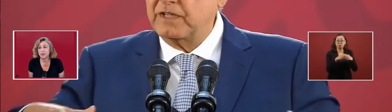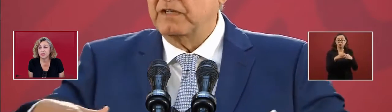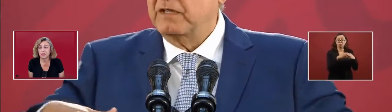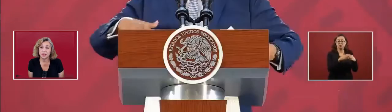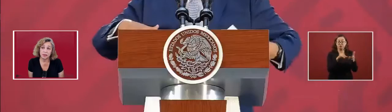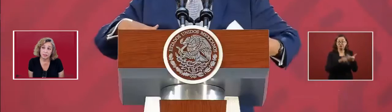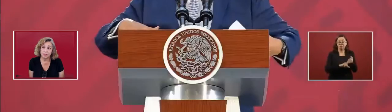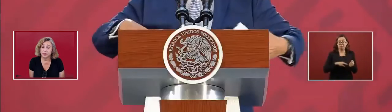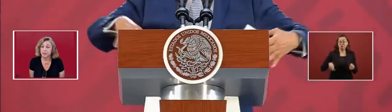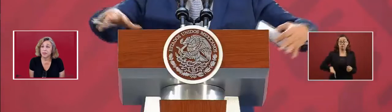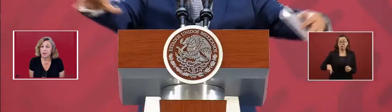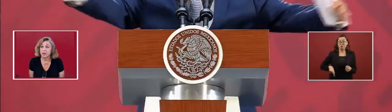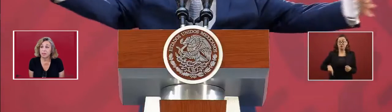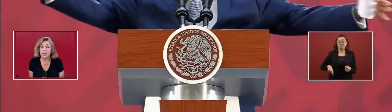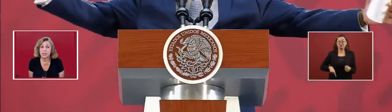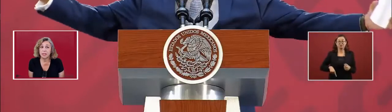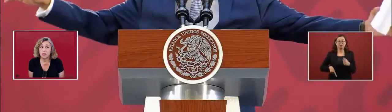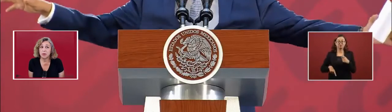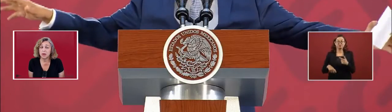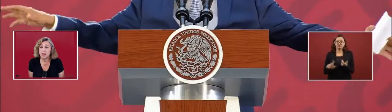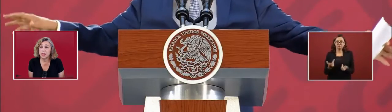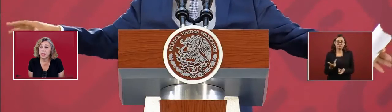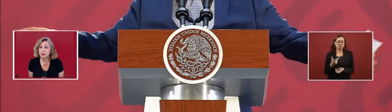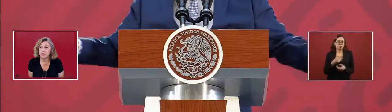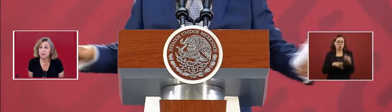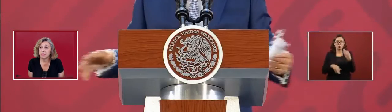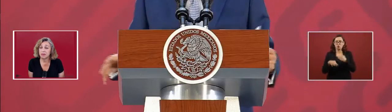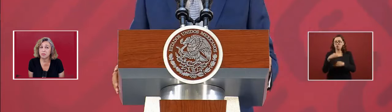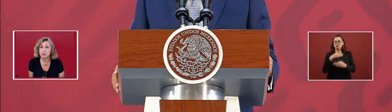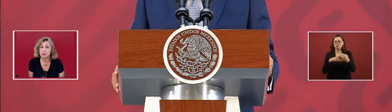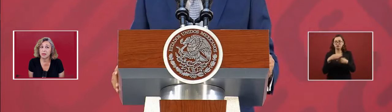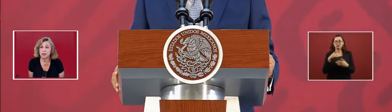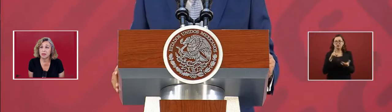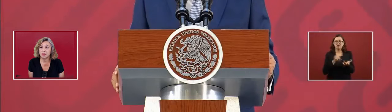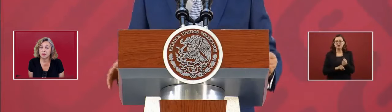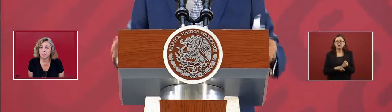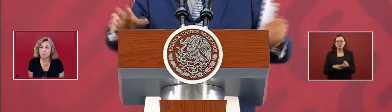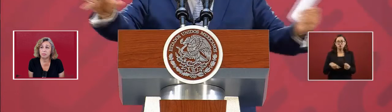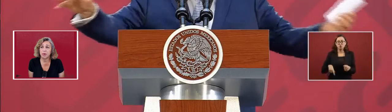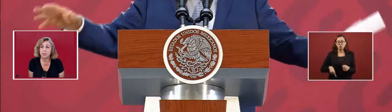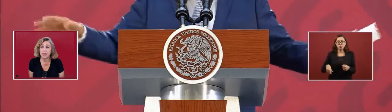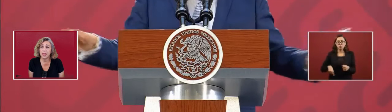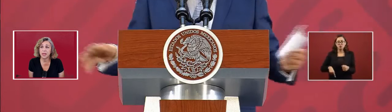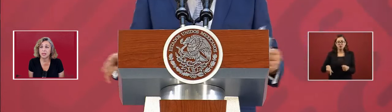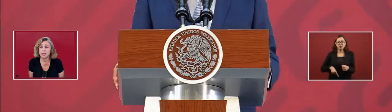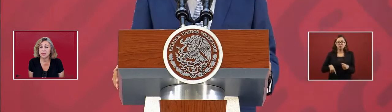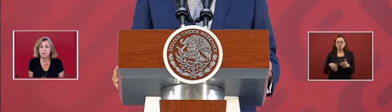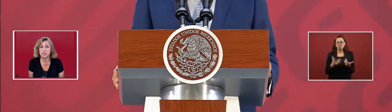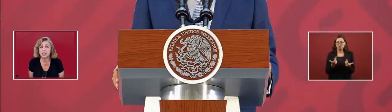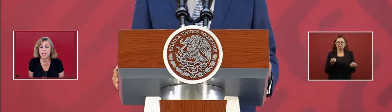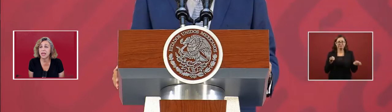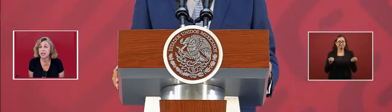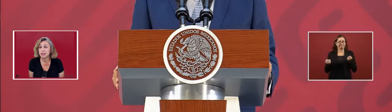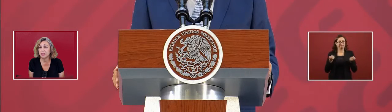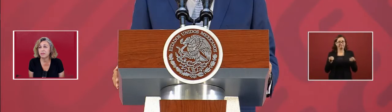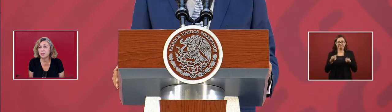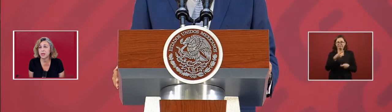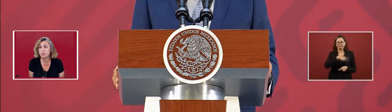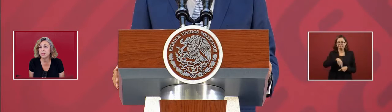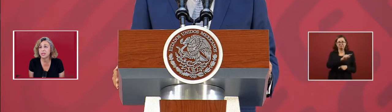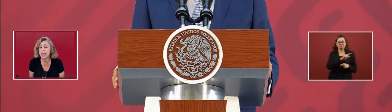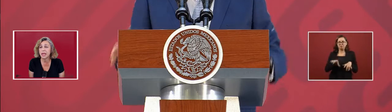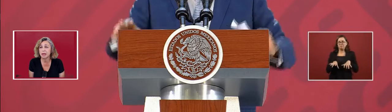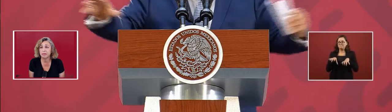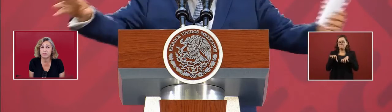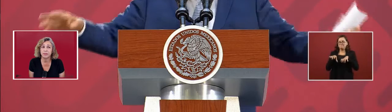that influence. Because they were in here, they were permeated, it was taken, the government